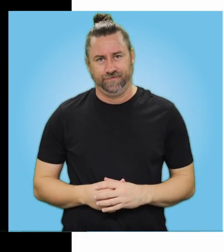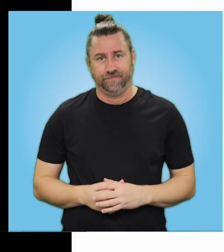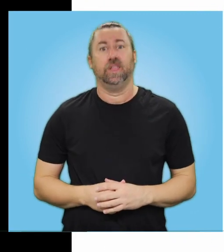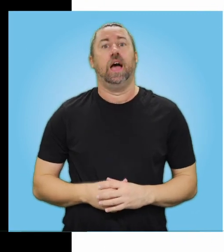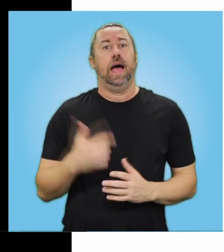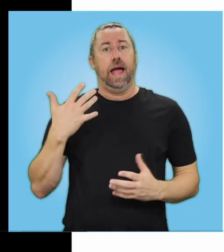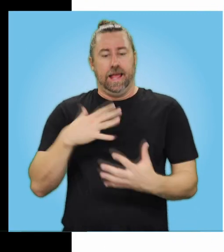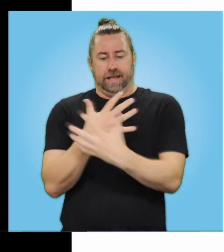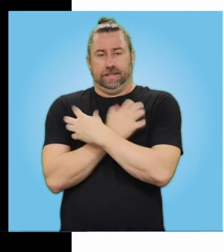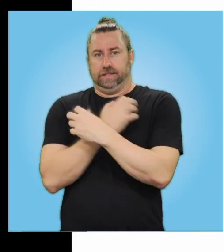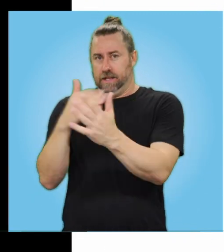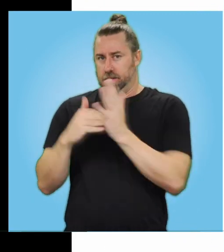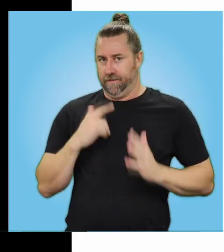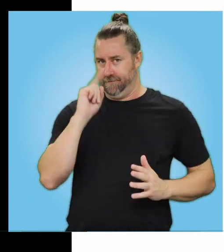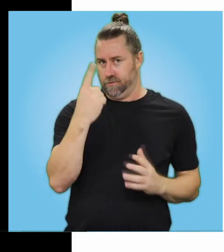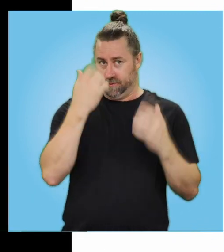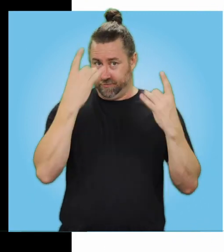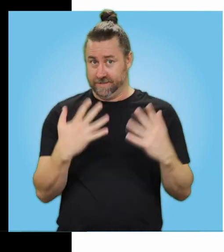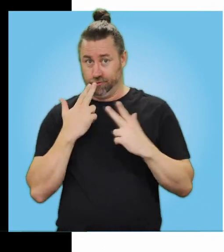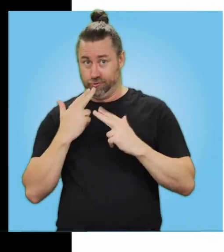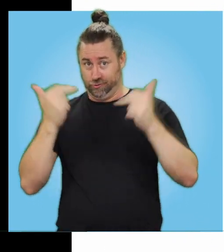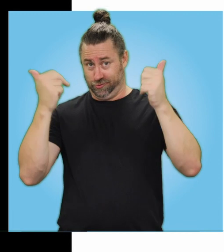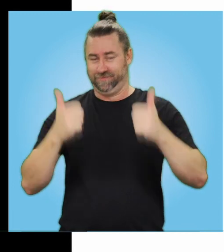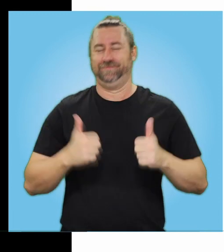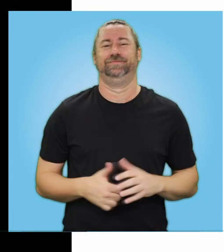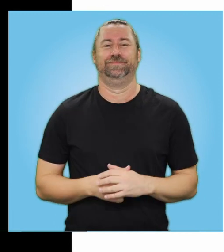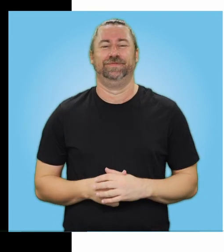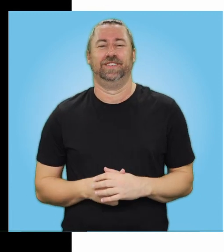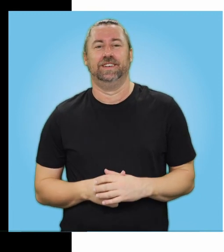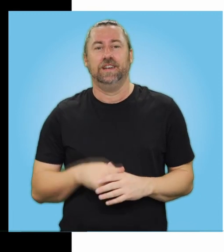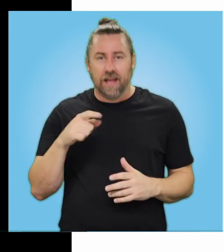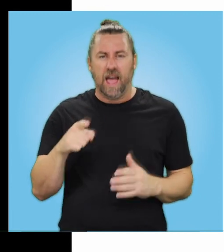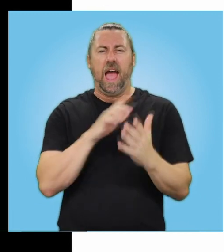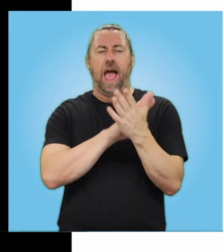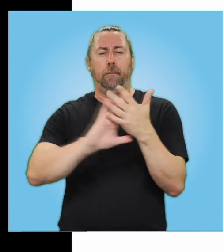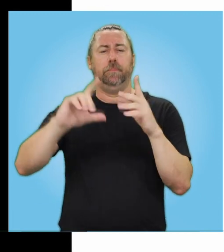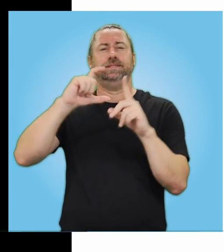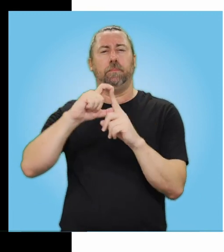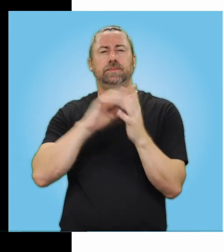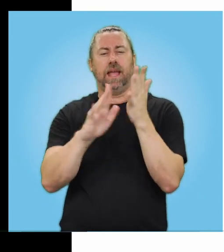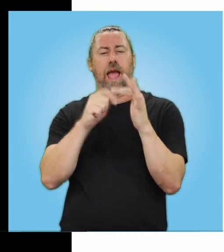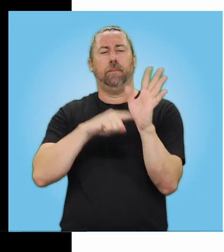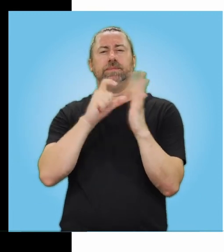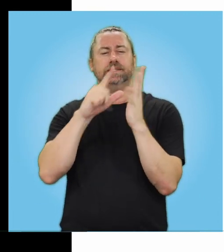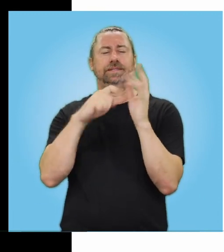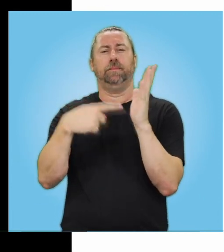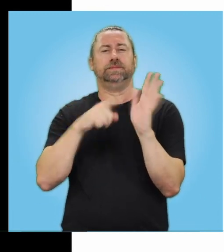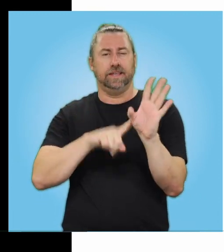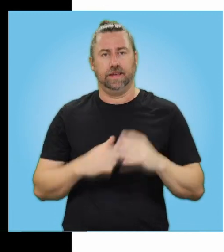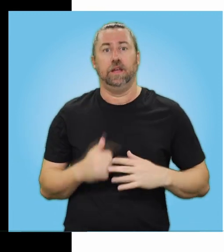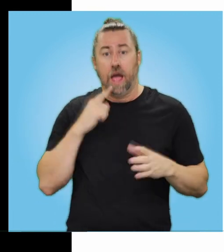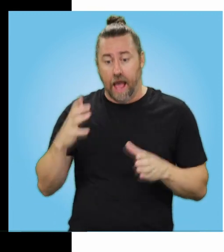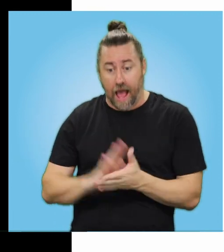I am going to need the help of my good friend, Ted, behind me here. This one is called Humpty Dumpty Up. Humpty